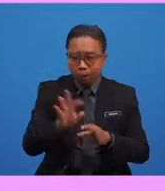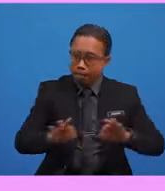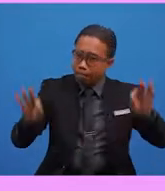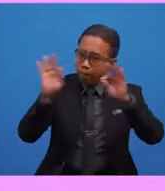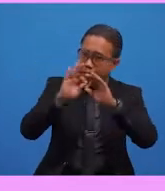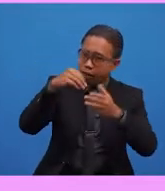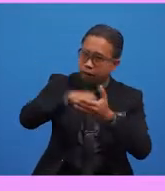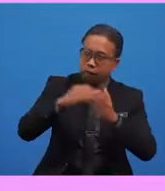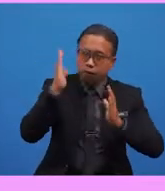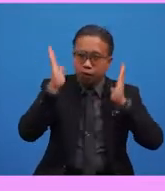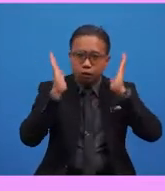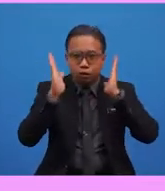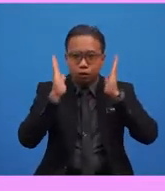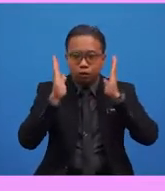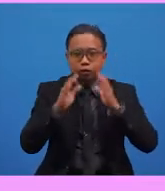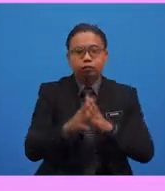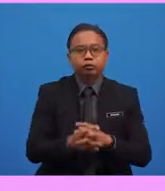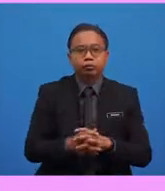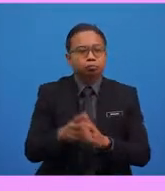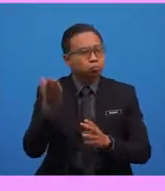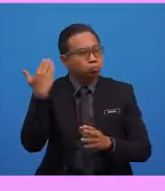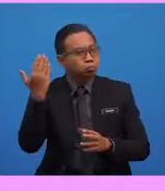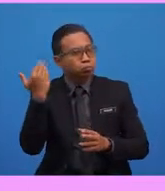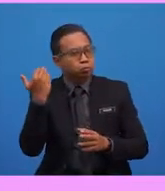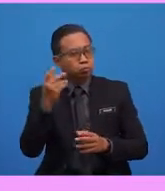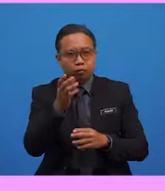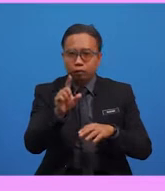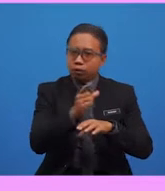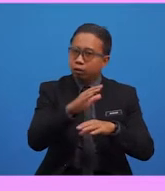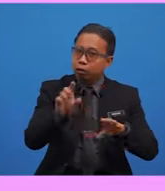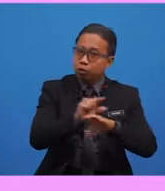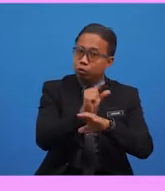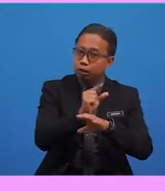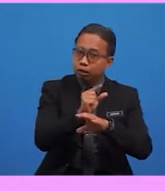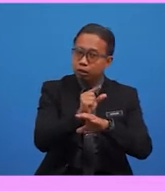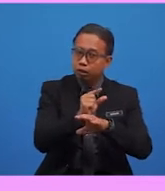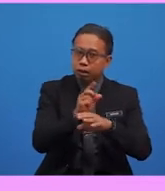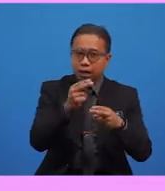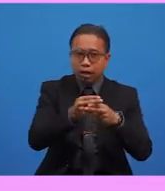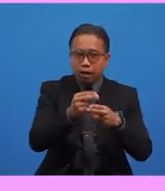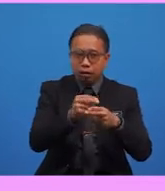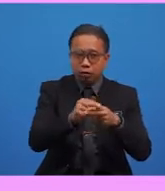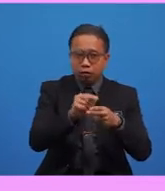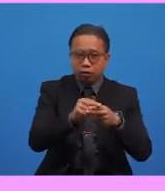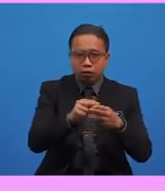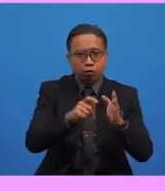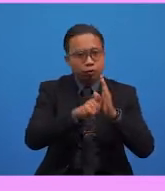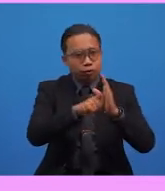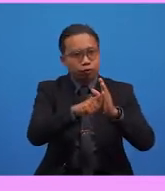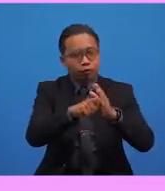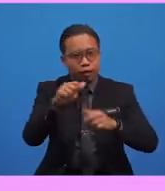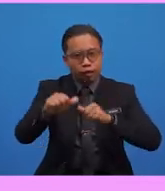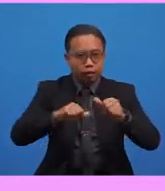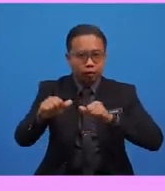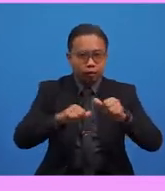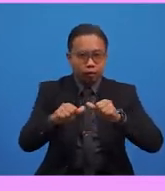Malaysia history. We do not use the, when, a noun refers to an activity. Certain nouns refer